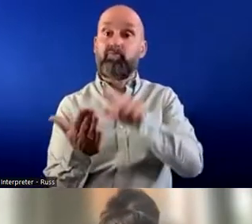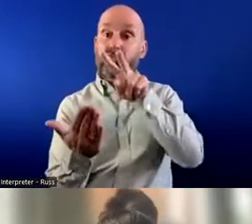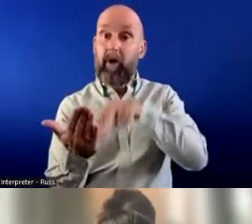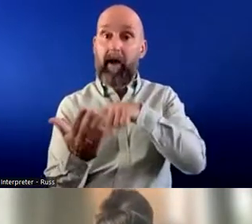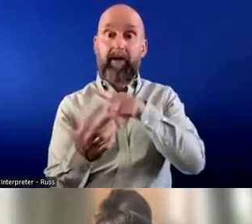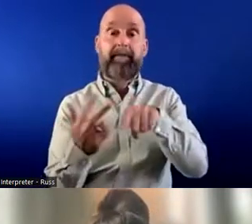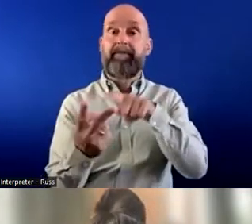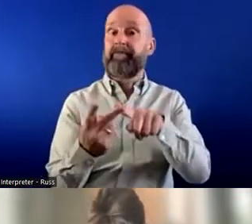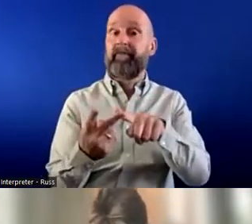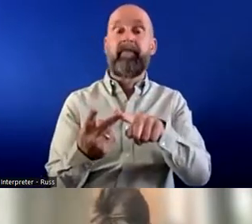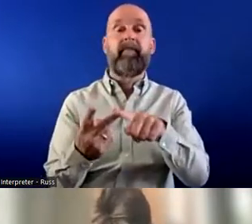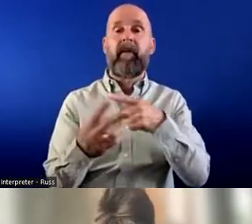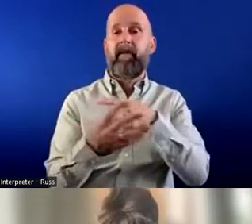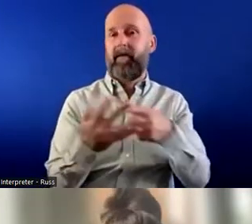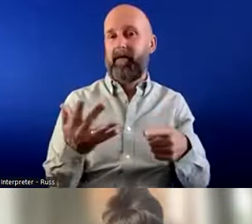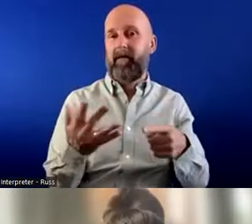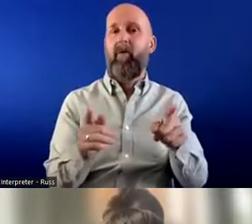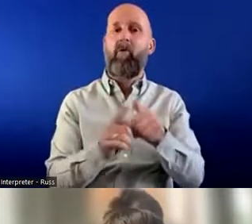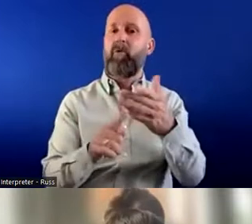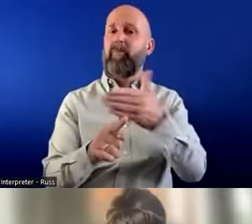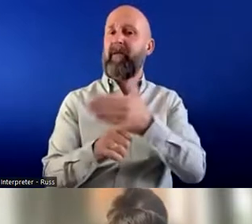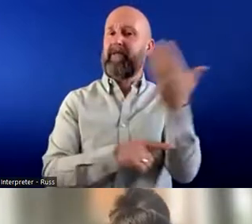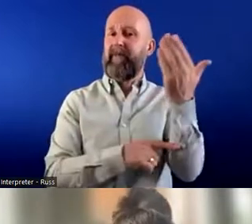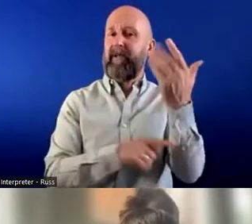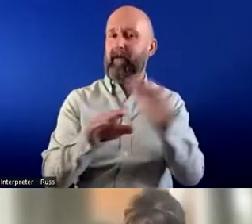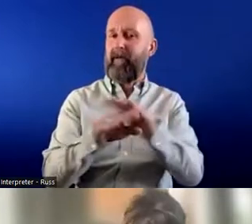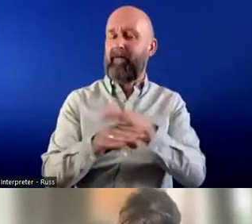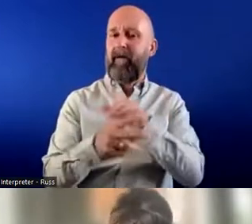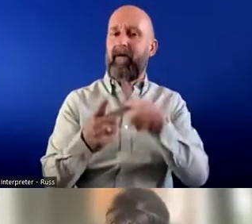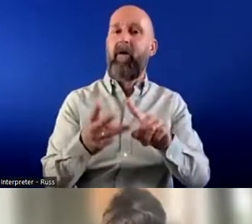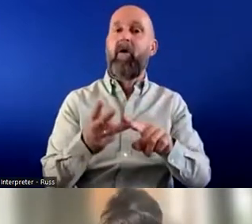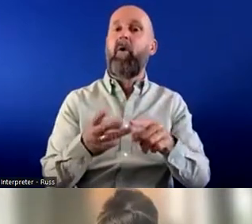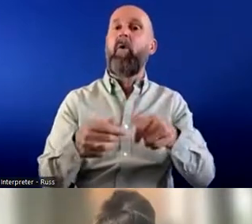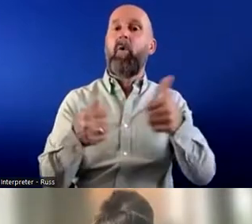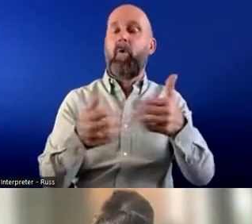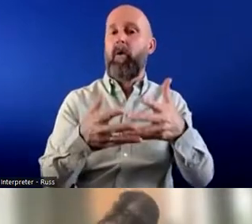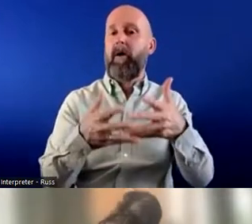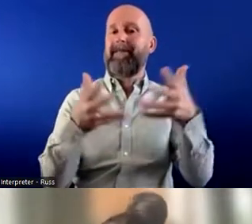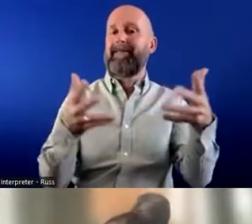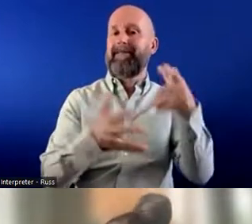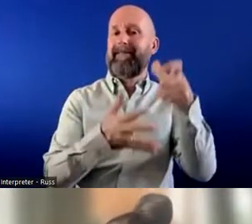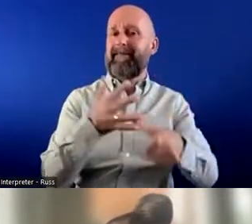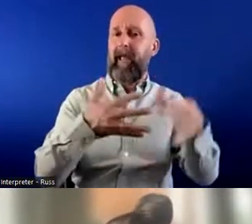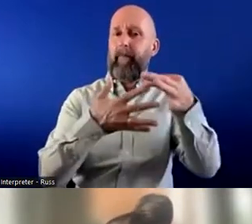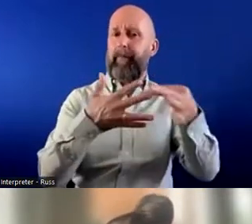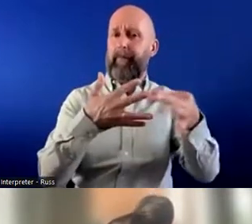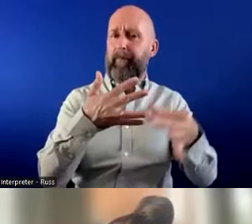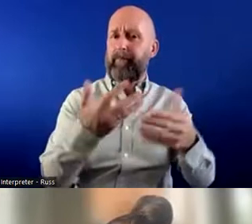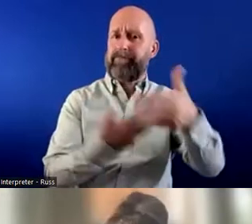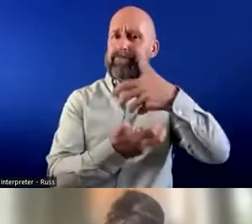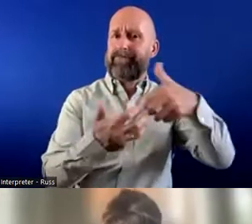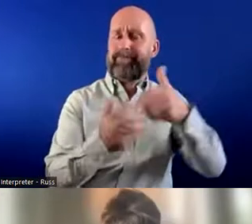conditions that were mentioned by previous speakers, right through to people with very significant multiple disabilities and everybody in between.